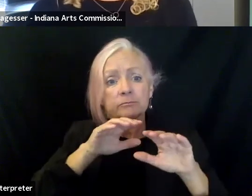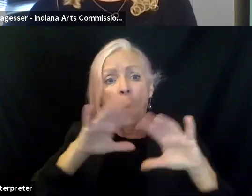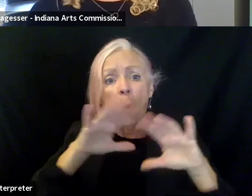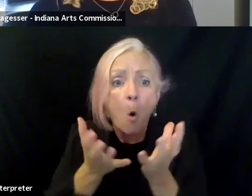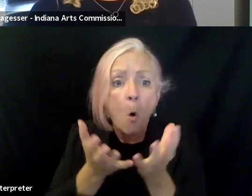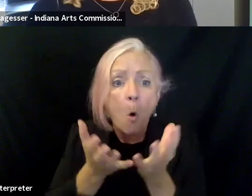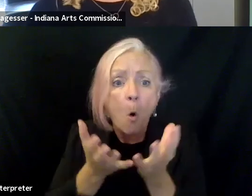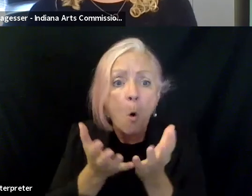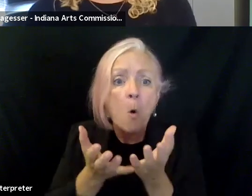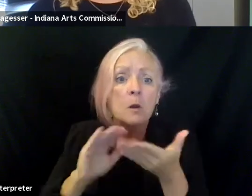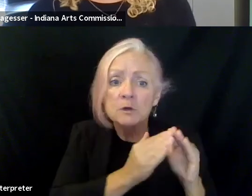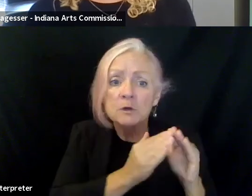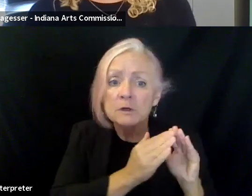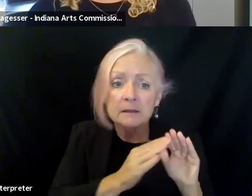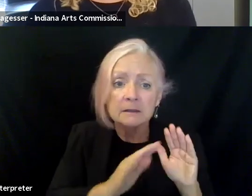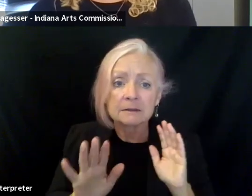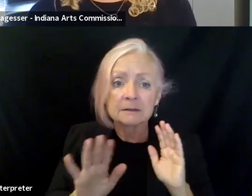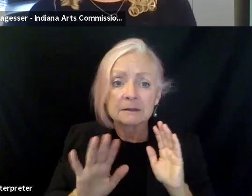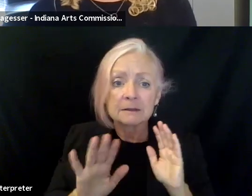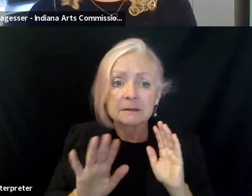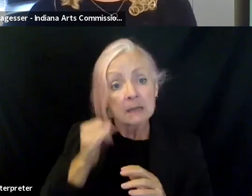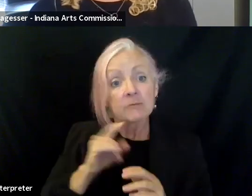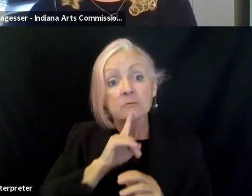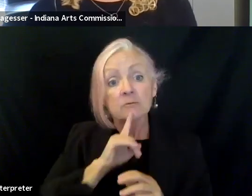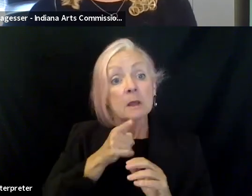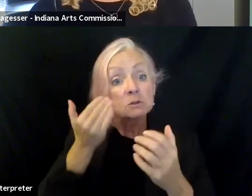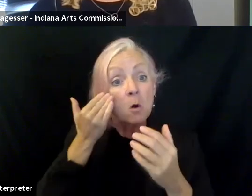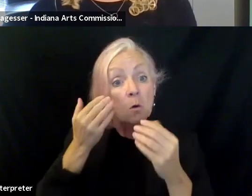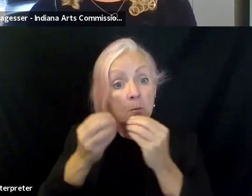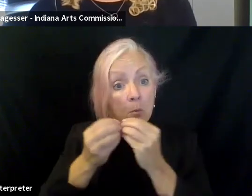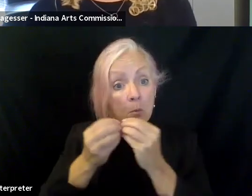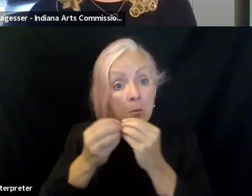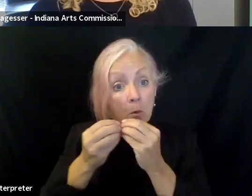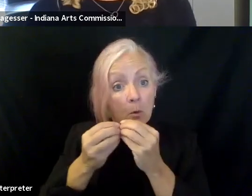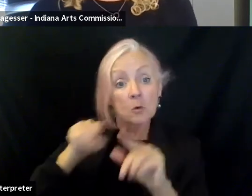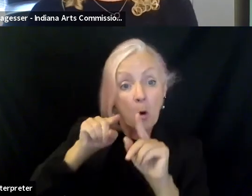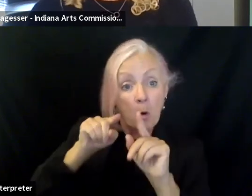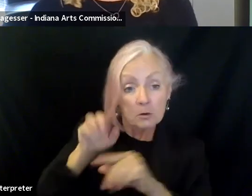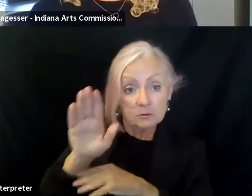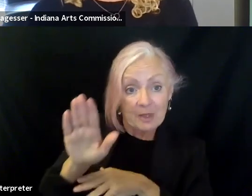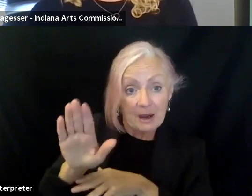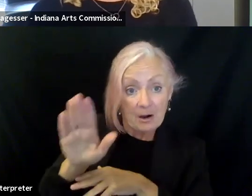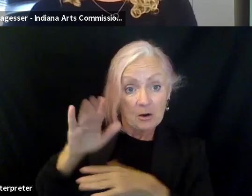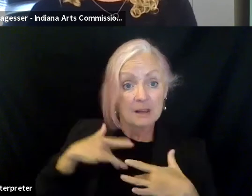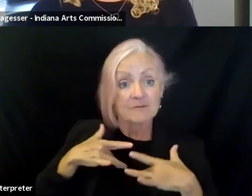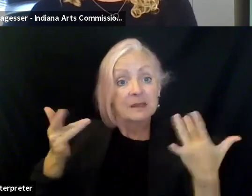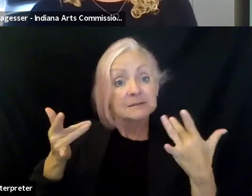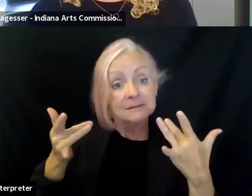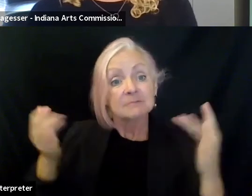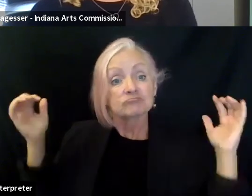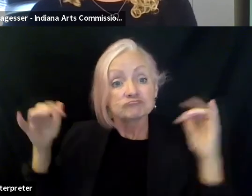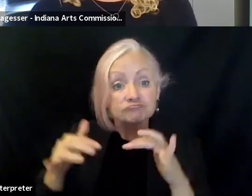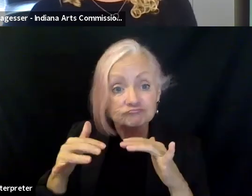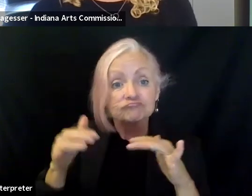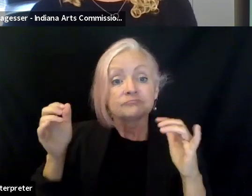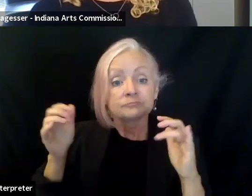and if you're actually genuinely interested in the community, once you go to those events that are, they're having, you know, um, well, they will